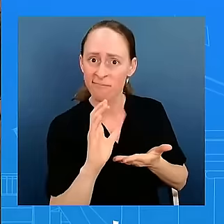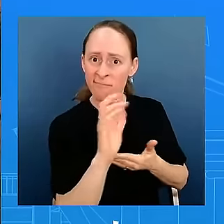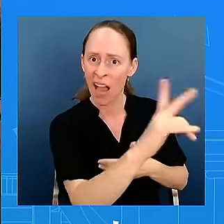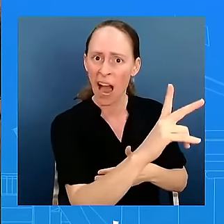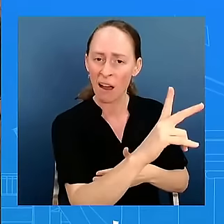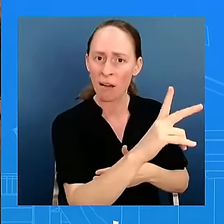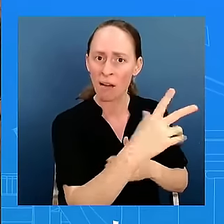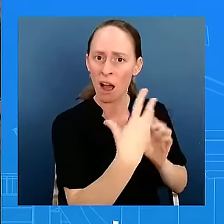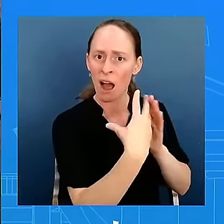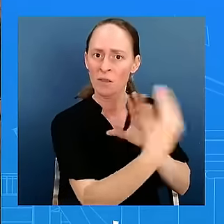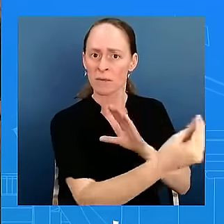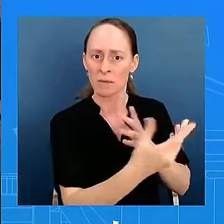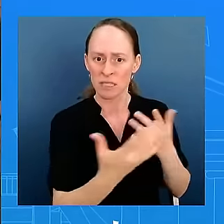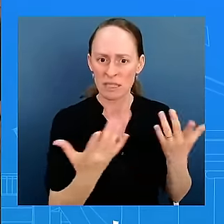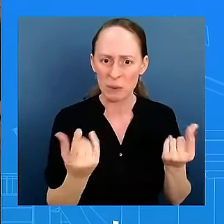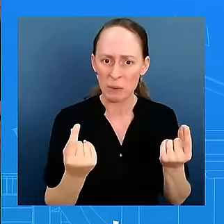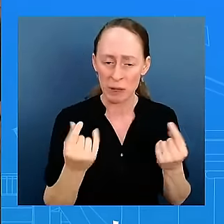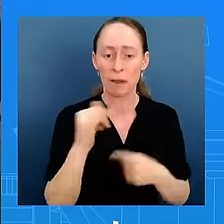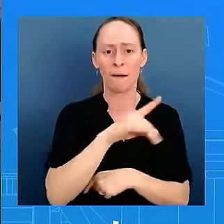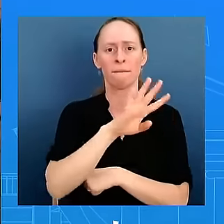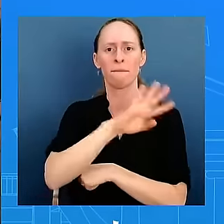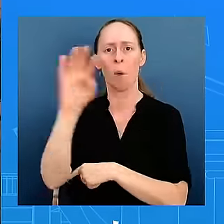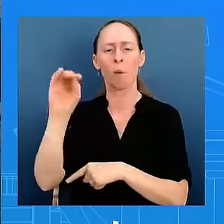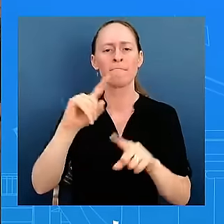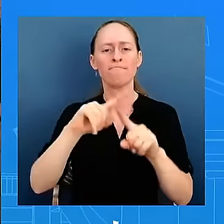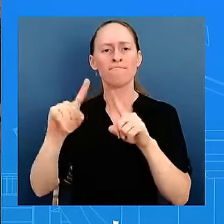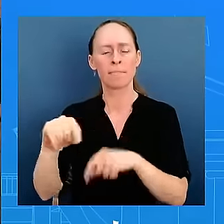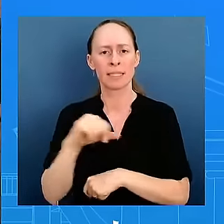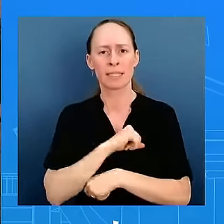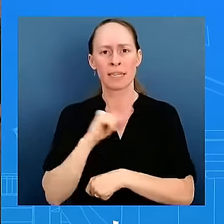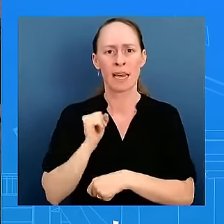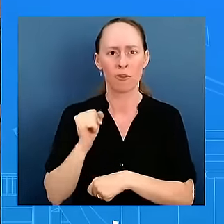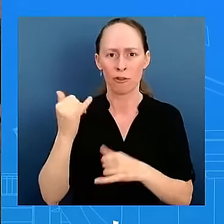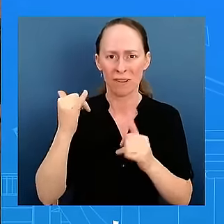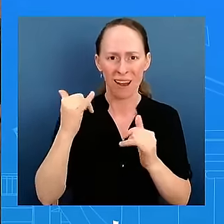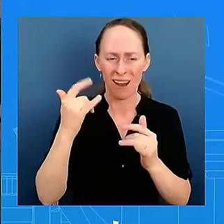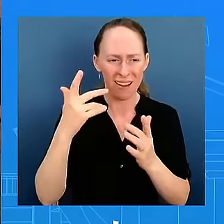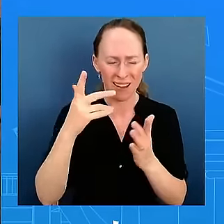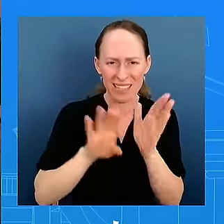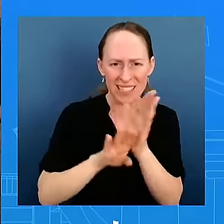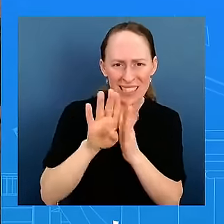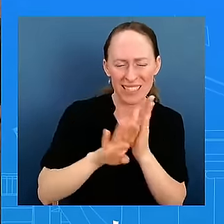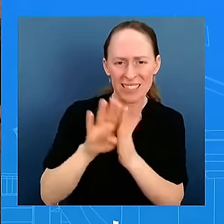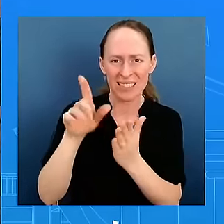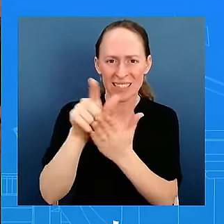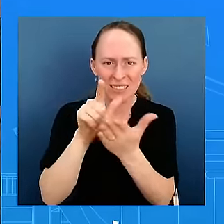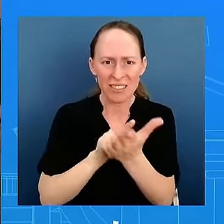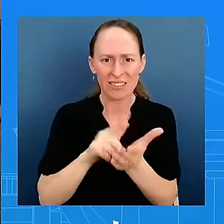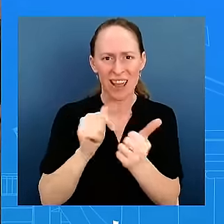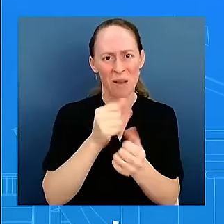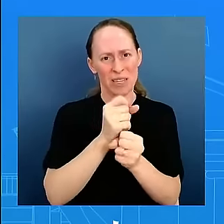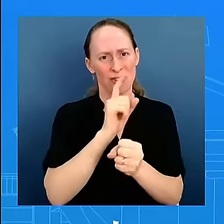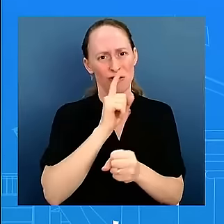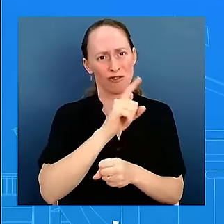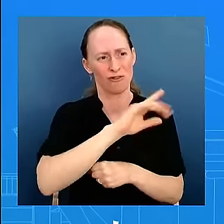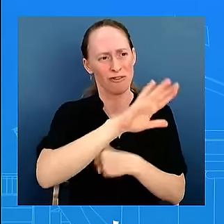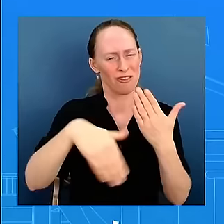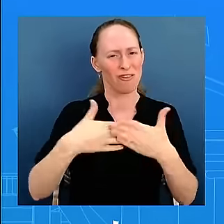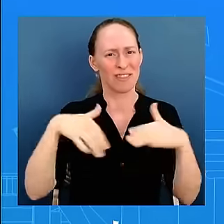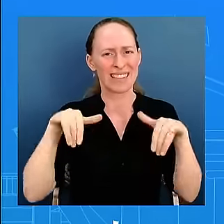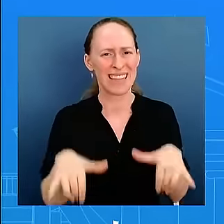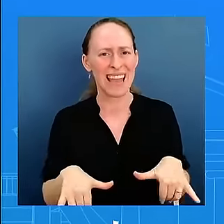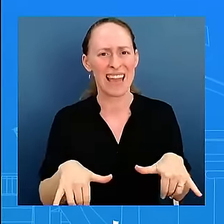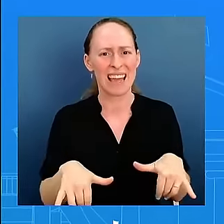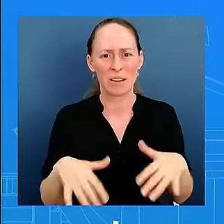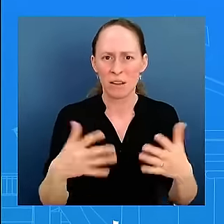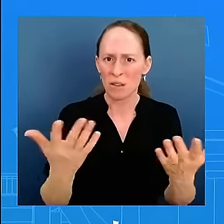mechanism so that they can stay in this country that many of them are doing quite well what would the president be doing for them i mean look i certainly we don't